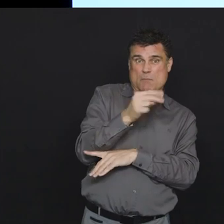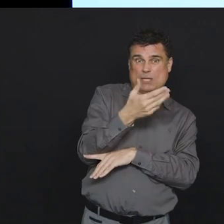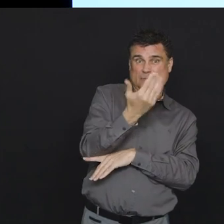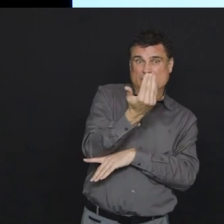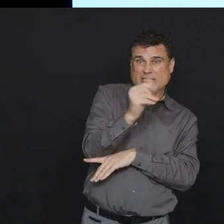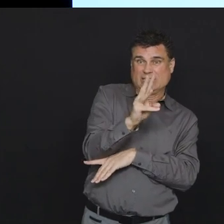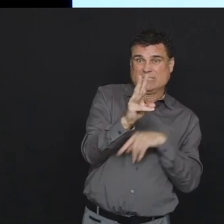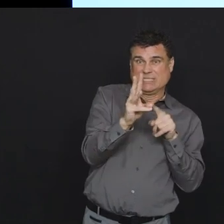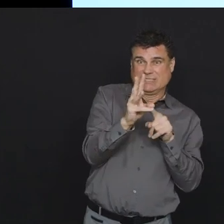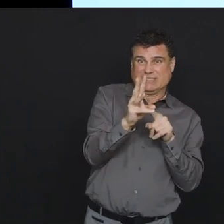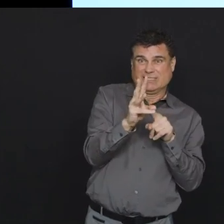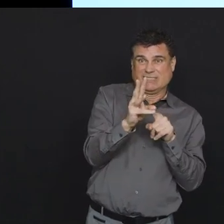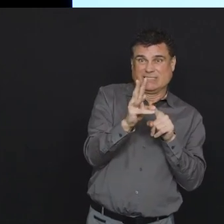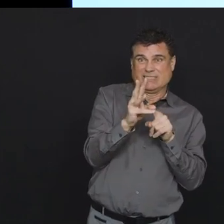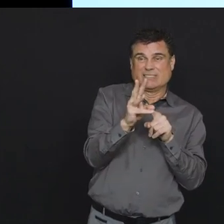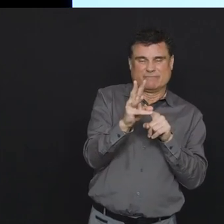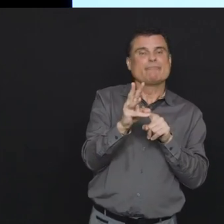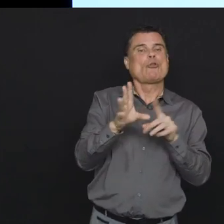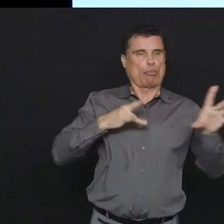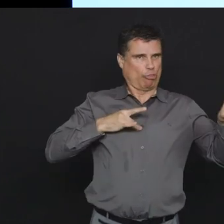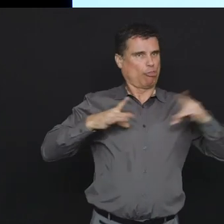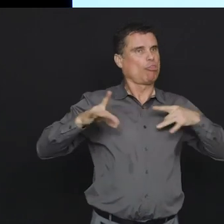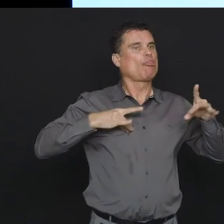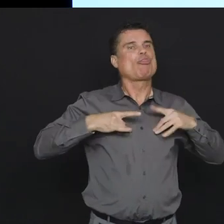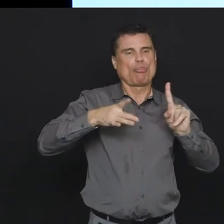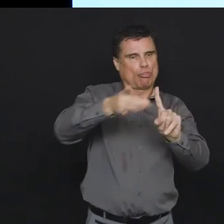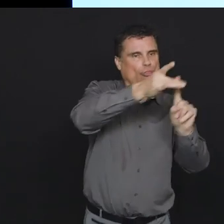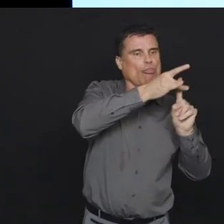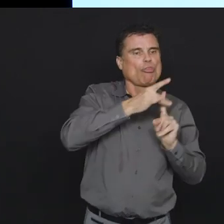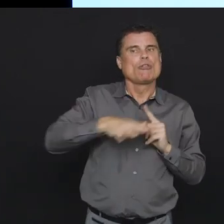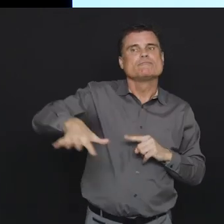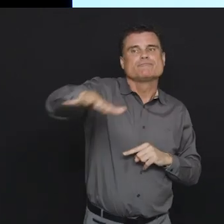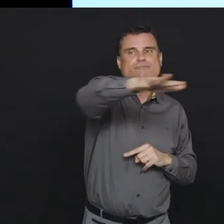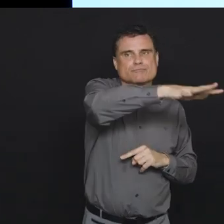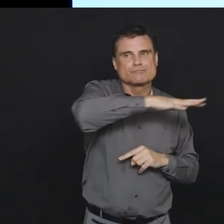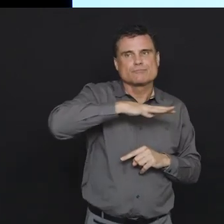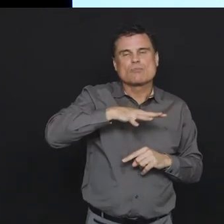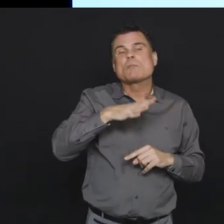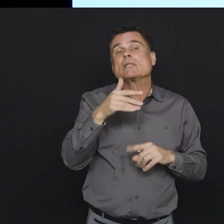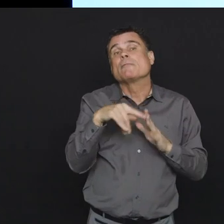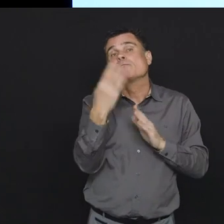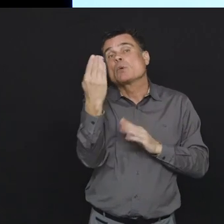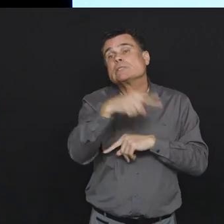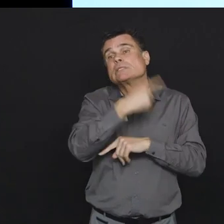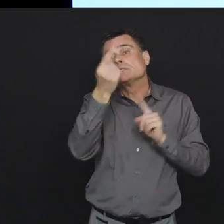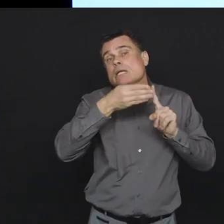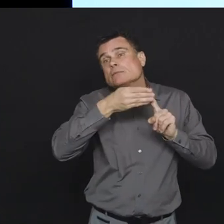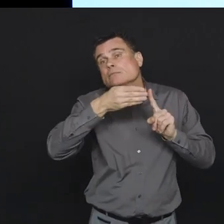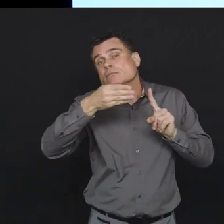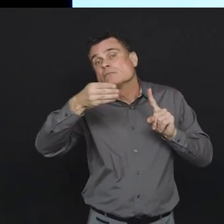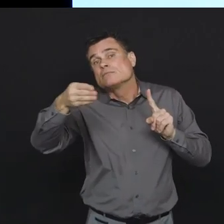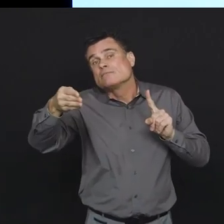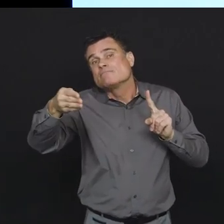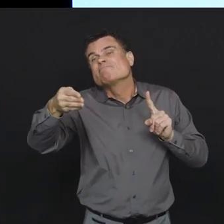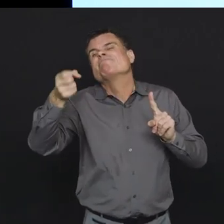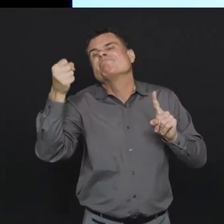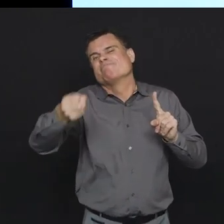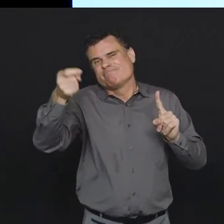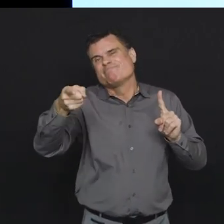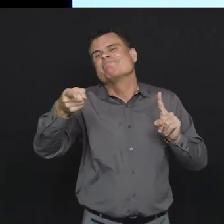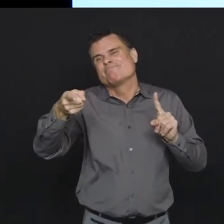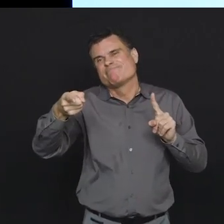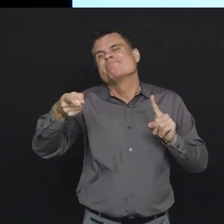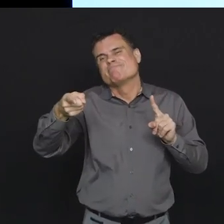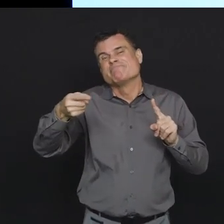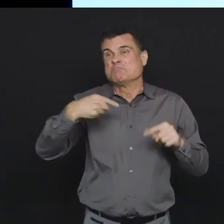are people who were exposed to this virus prior to that date who are going to become sick in the 14 days after their